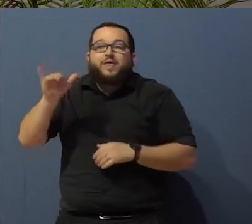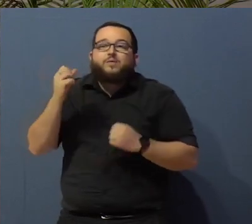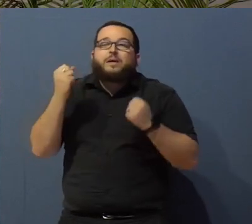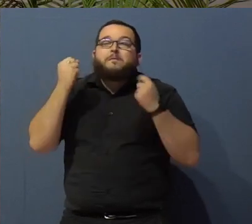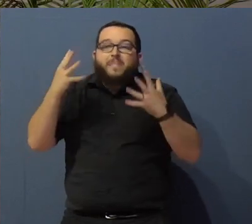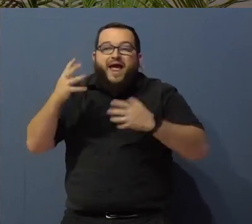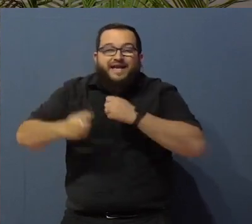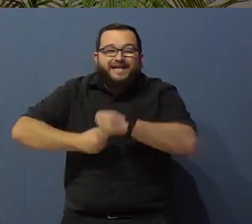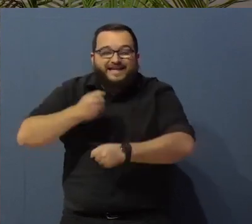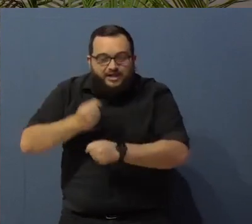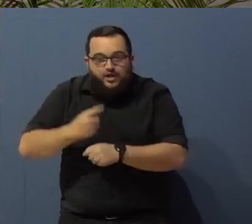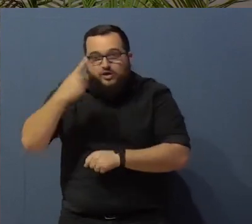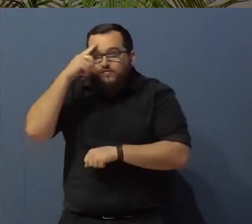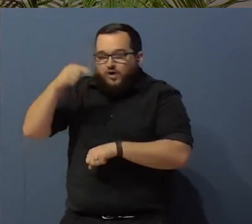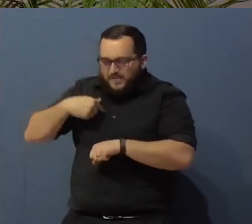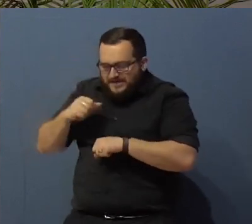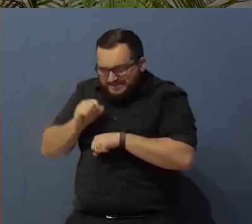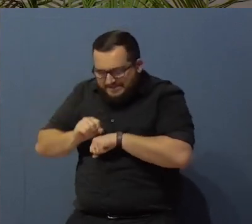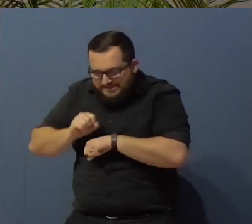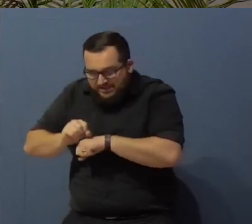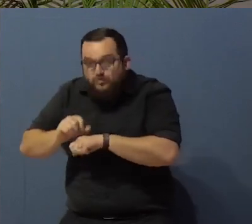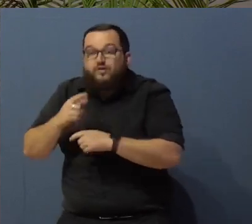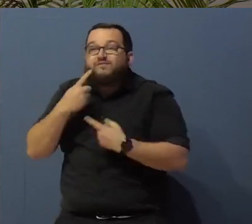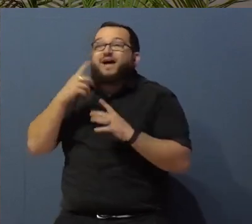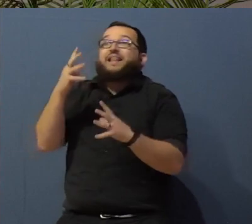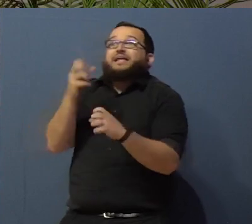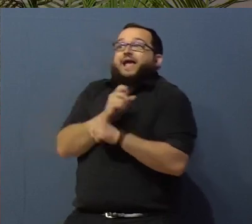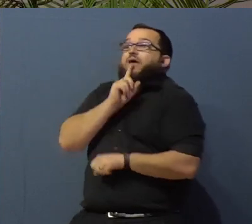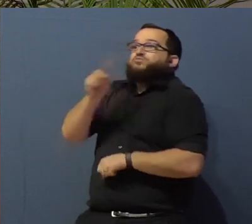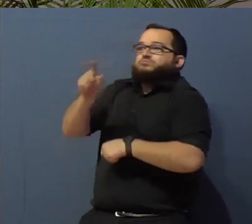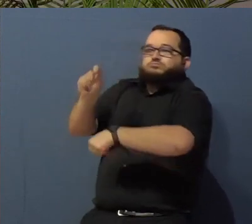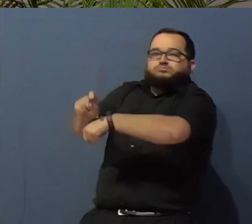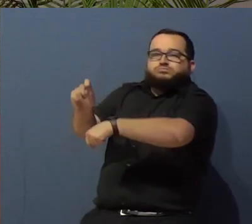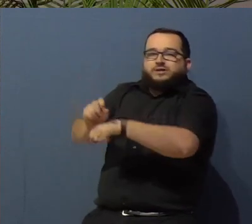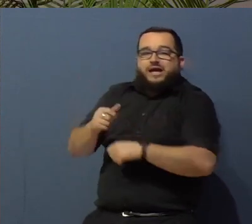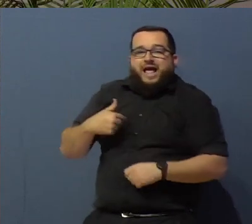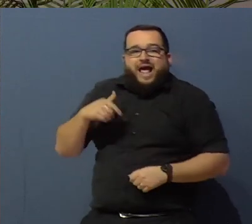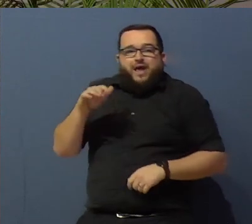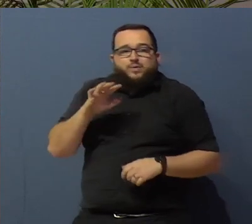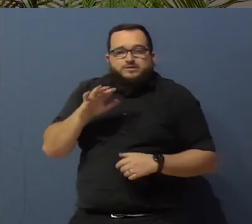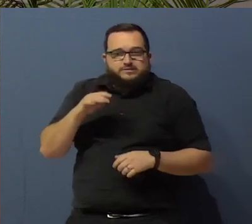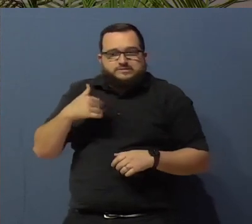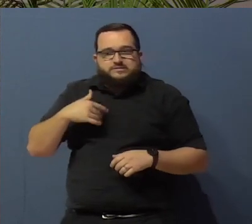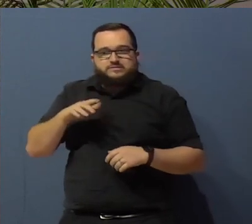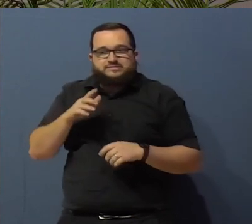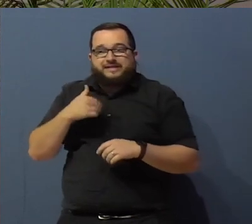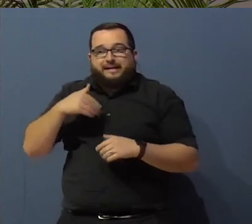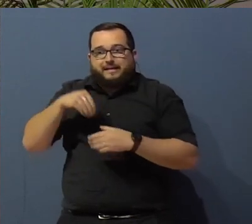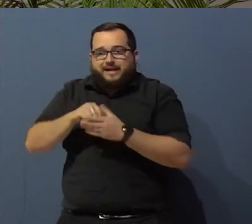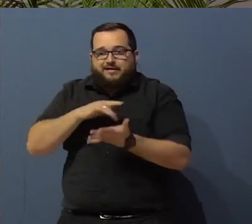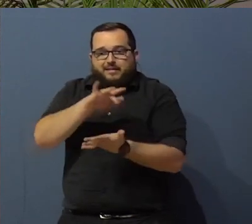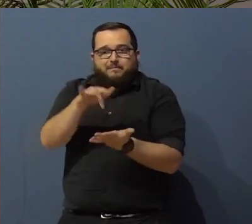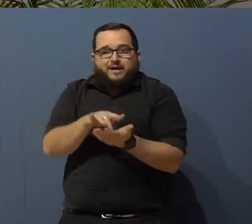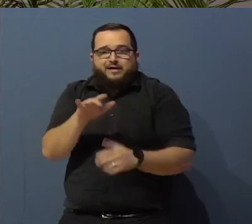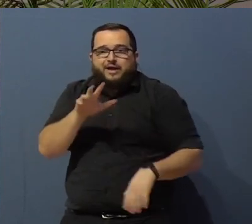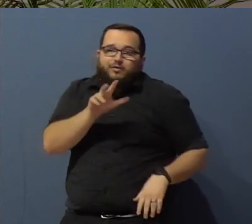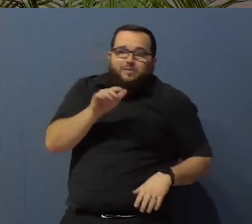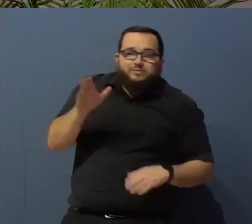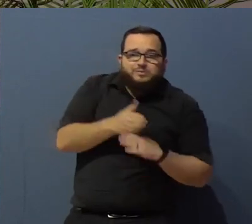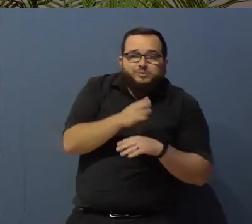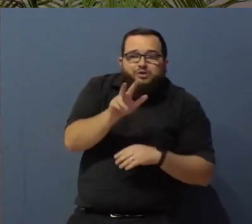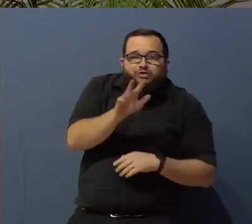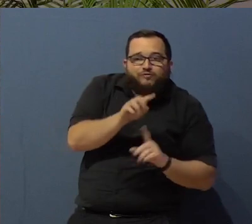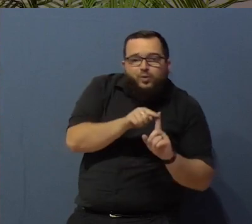for me to get fully employed. I was actually in my mid-30s before I experienced gainful employment.